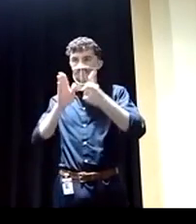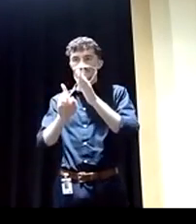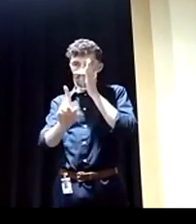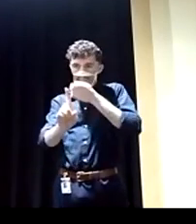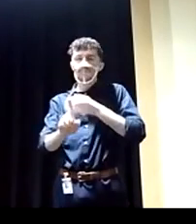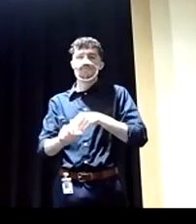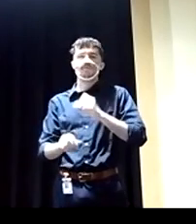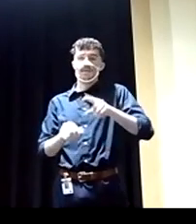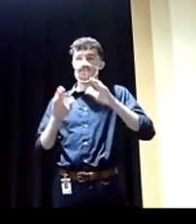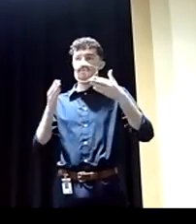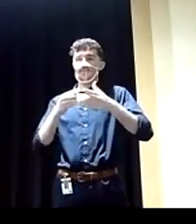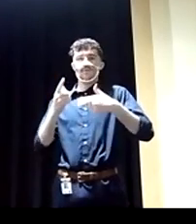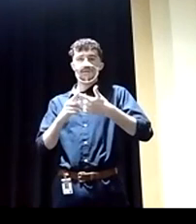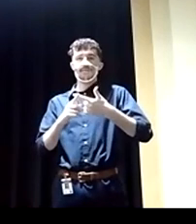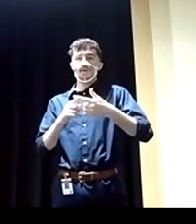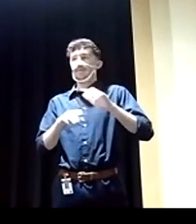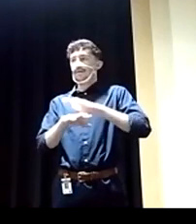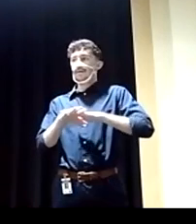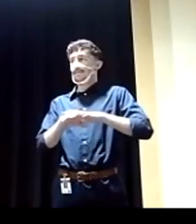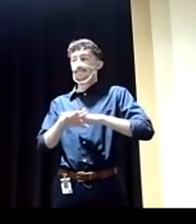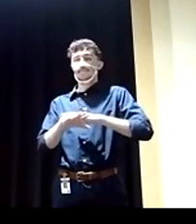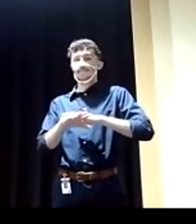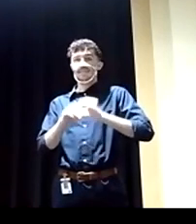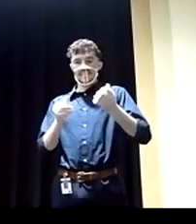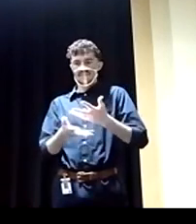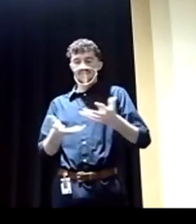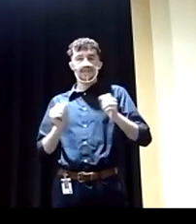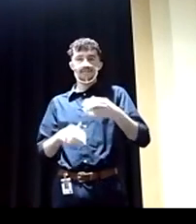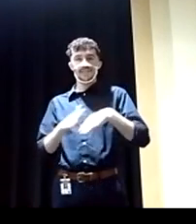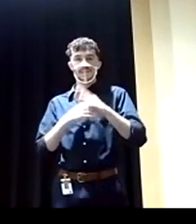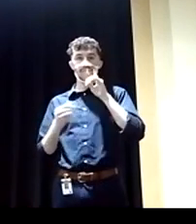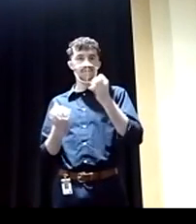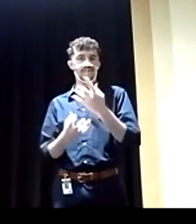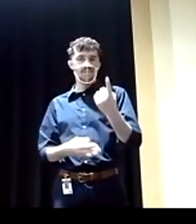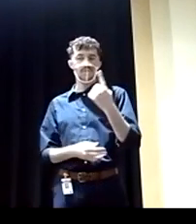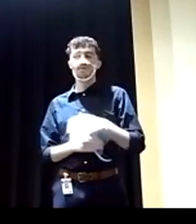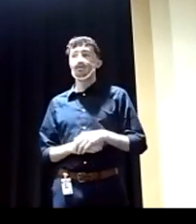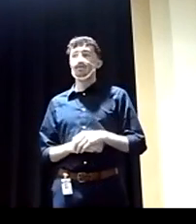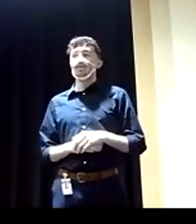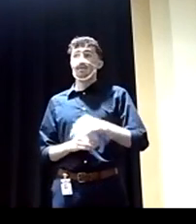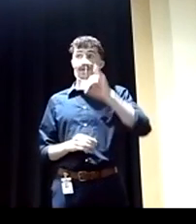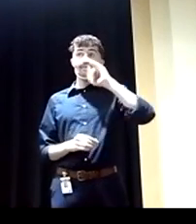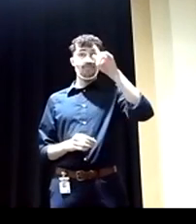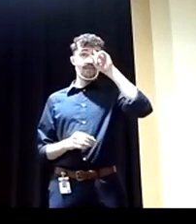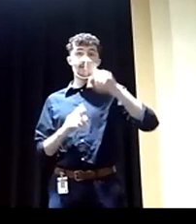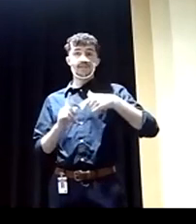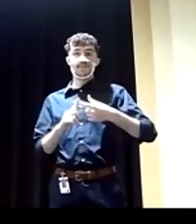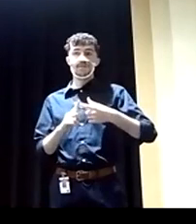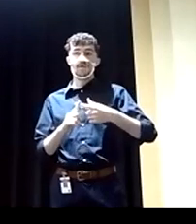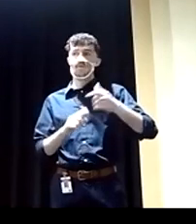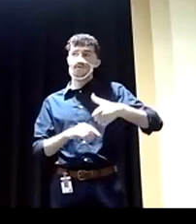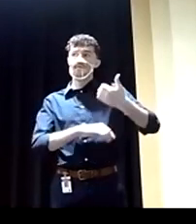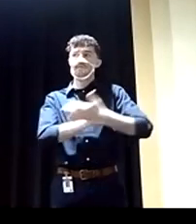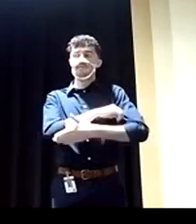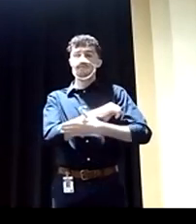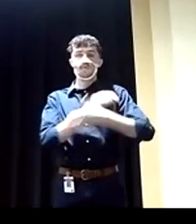making sure the basic bargain is accessible to every single family. When we think about the foreign crises that we